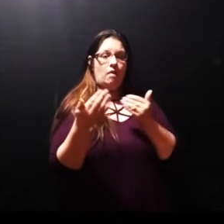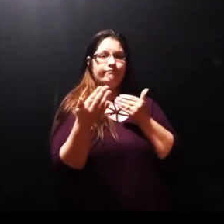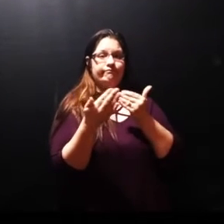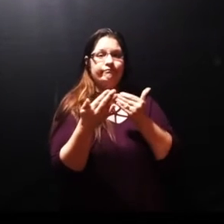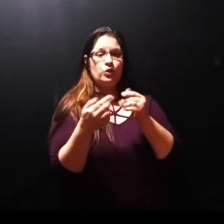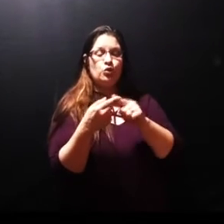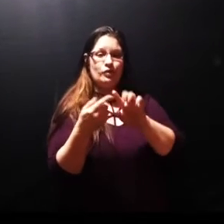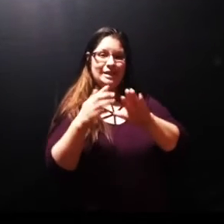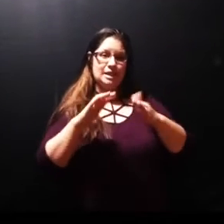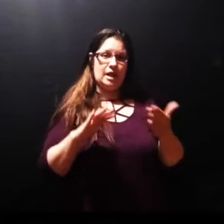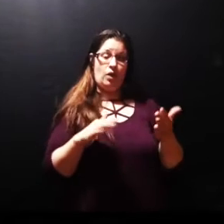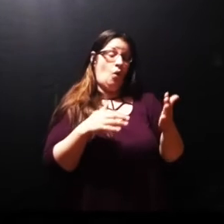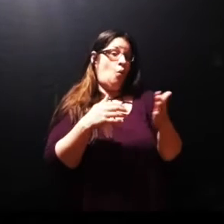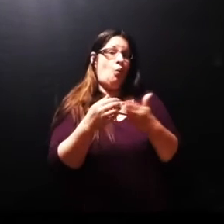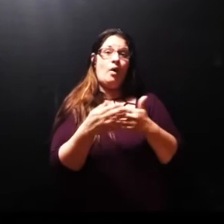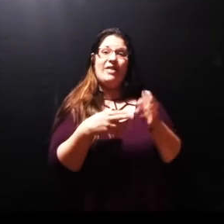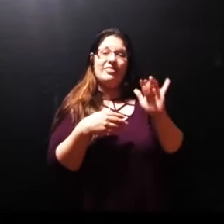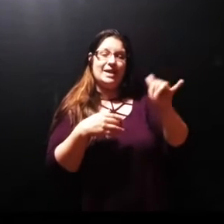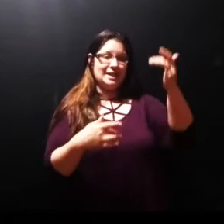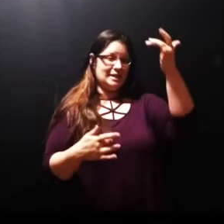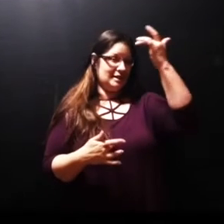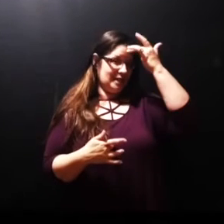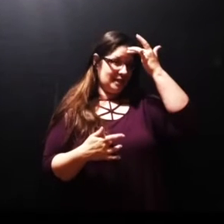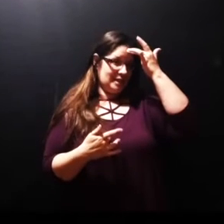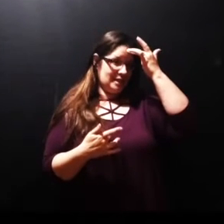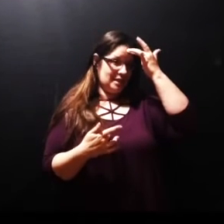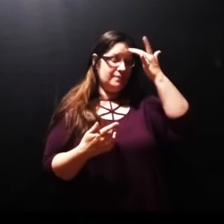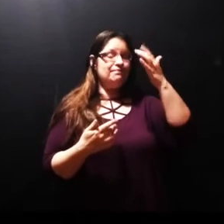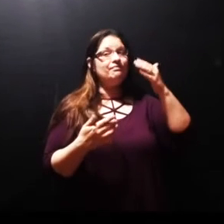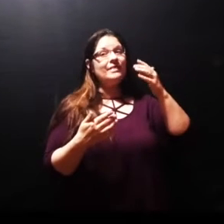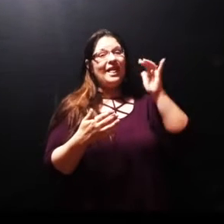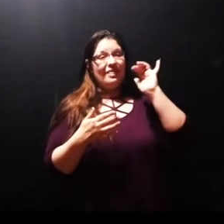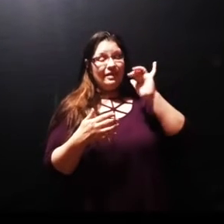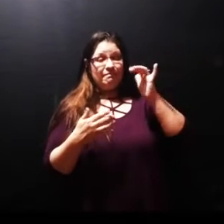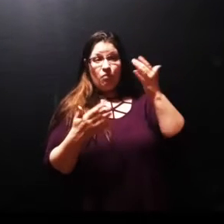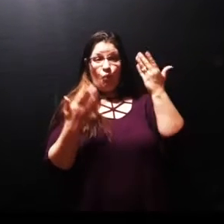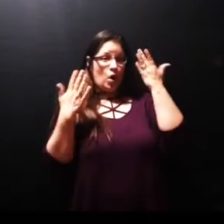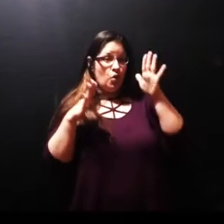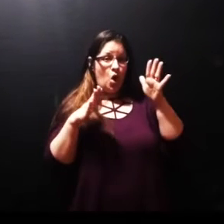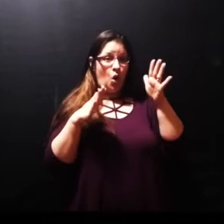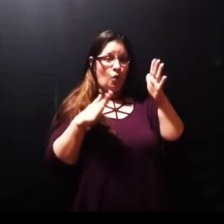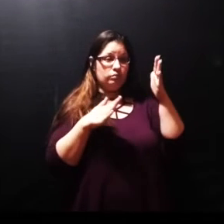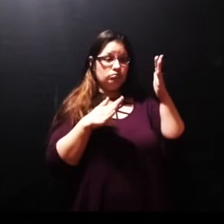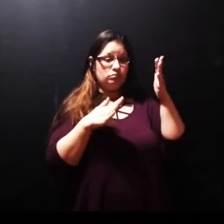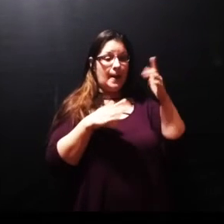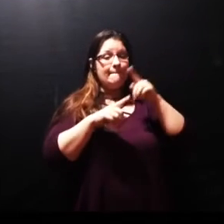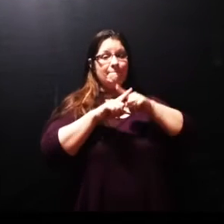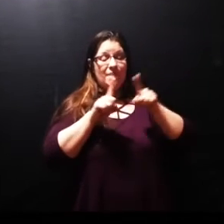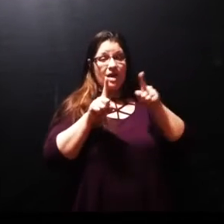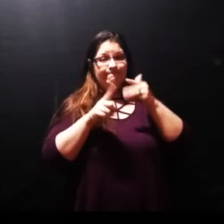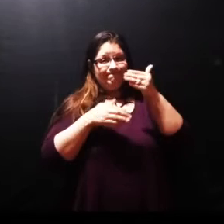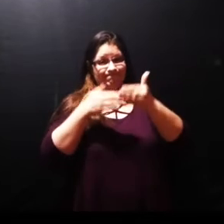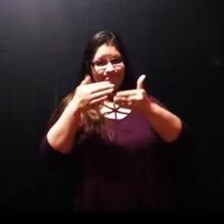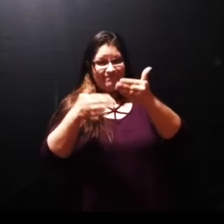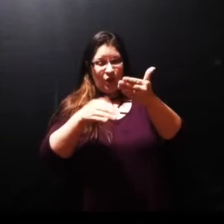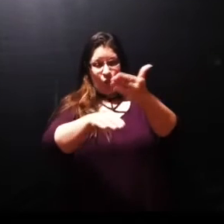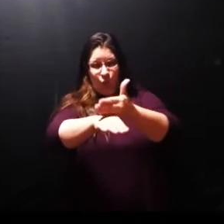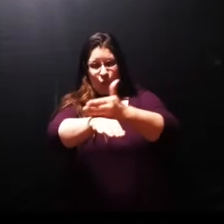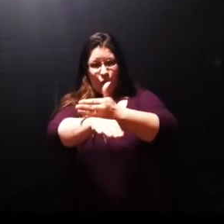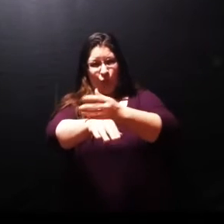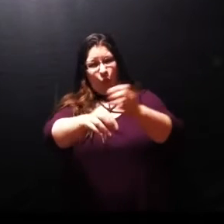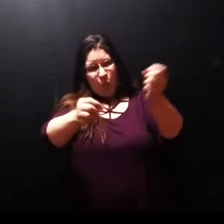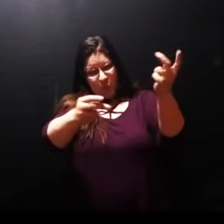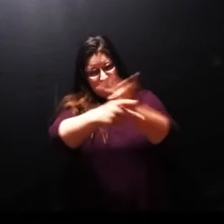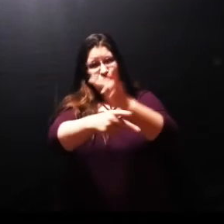weaker and closer to death with this sickness whatever it was it was leading him to death it had spiraled